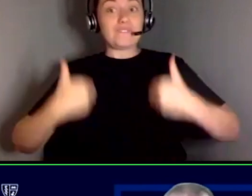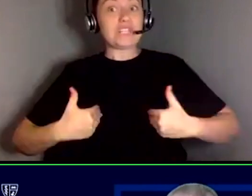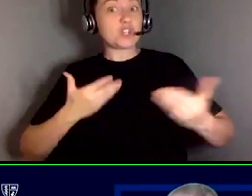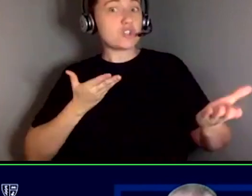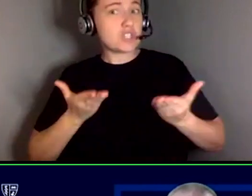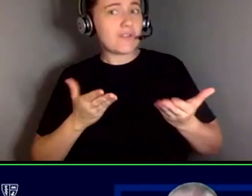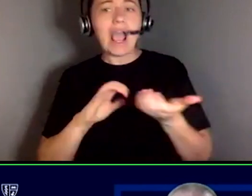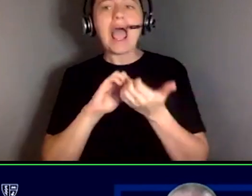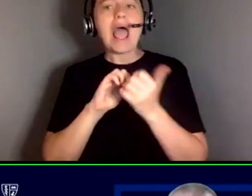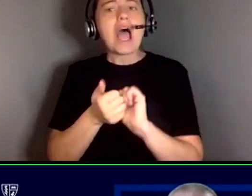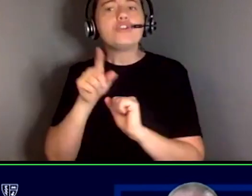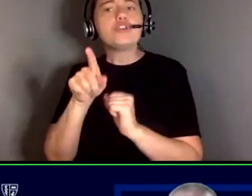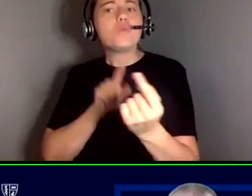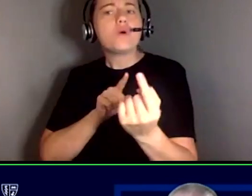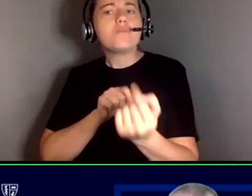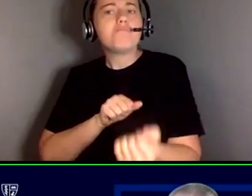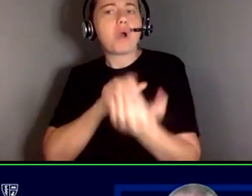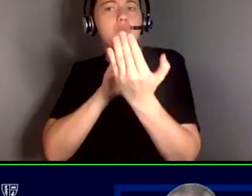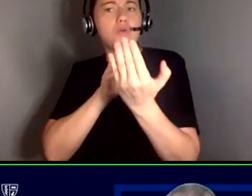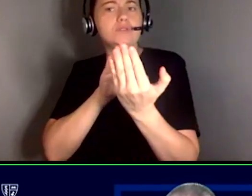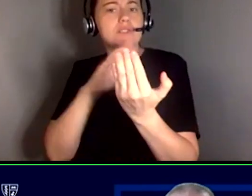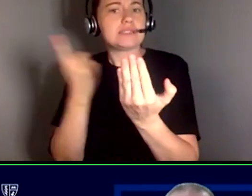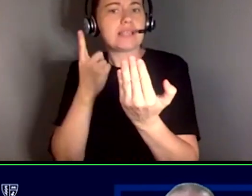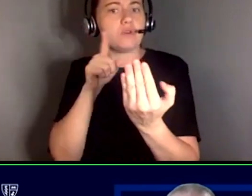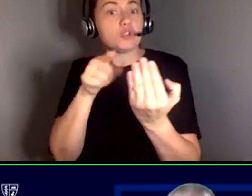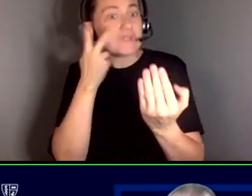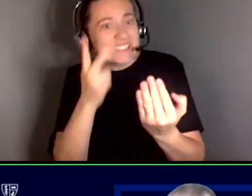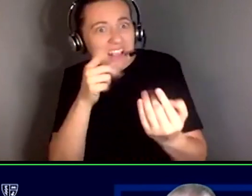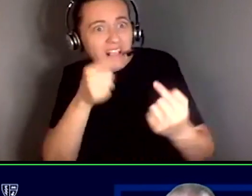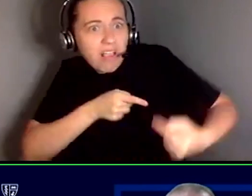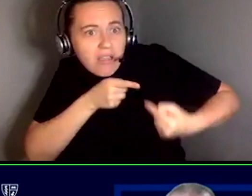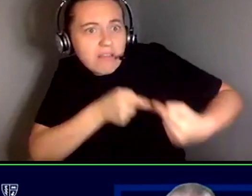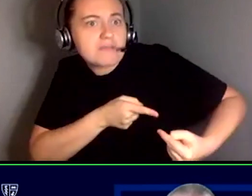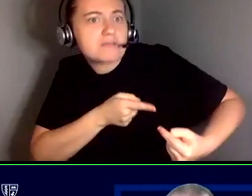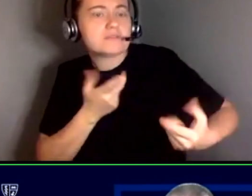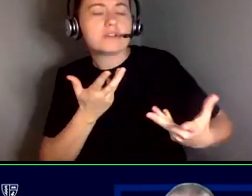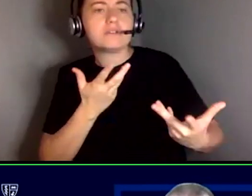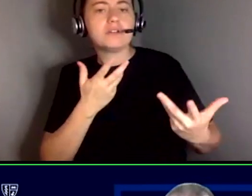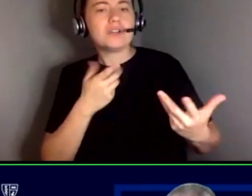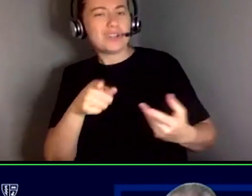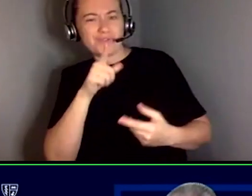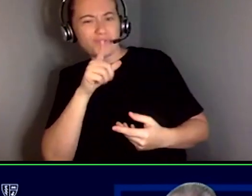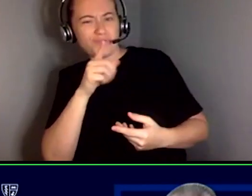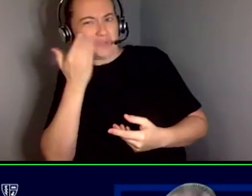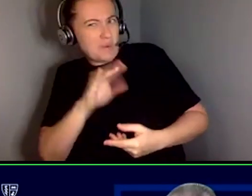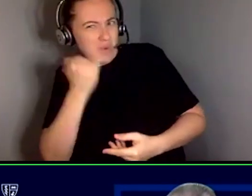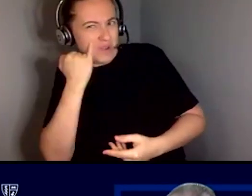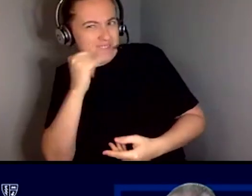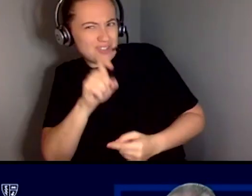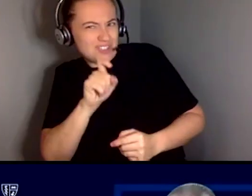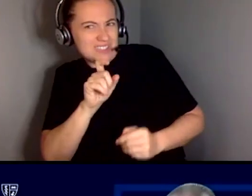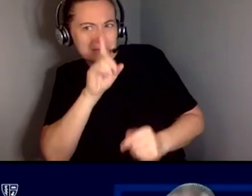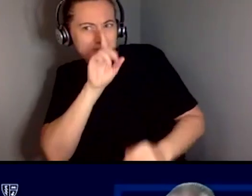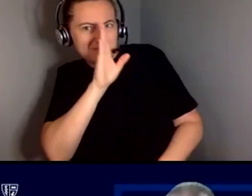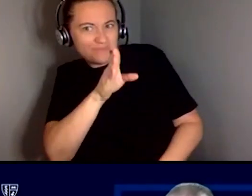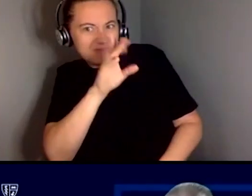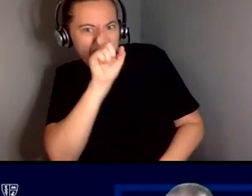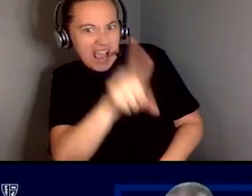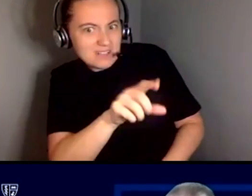approach uh someone where you see they're having difficulty but you're not sure whether you should ask ask